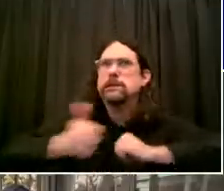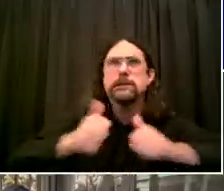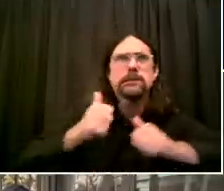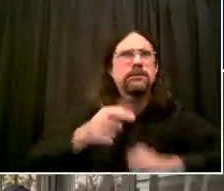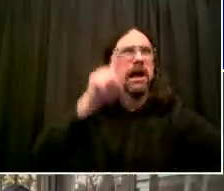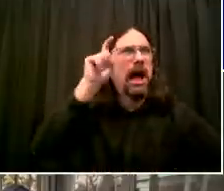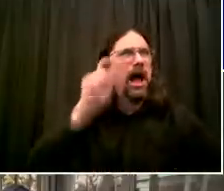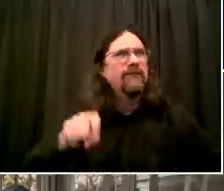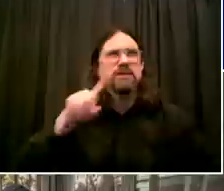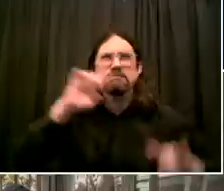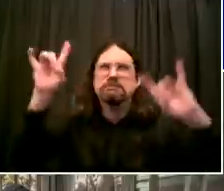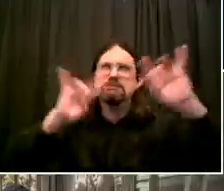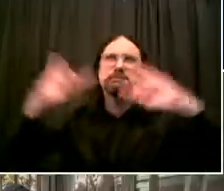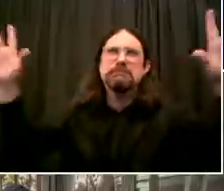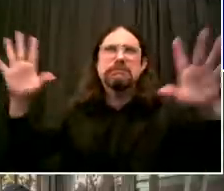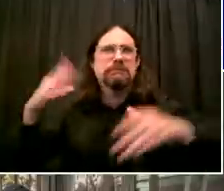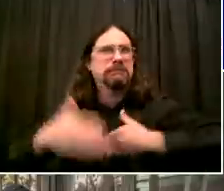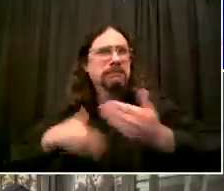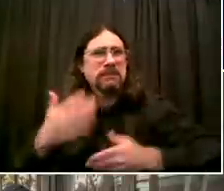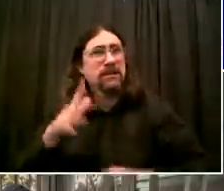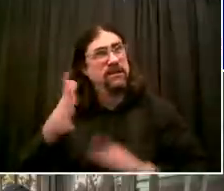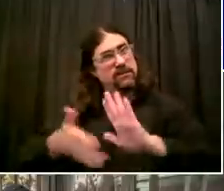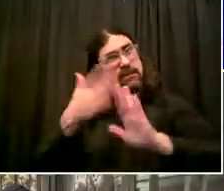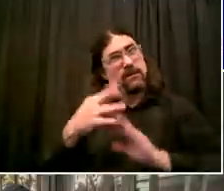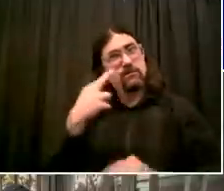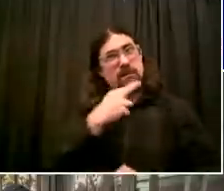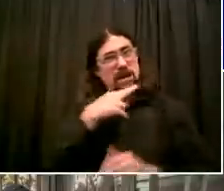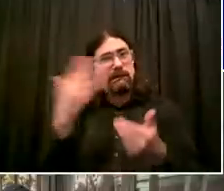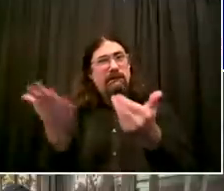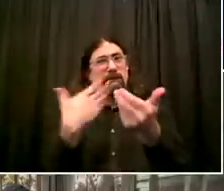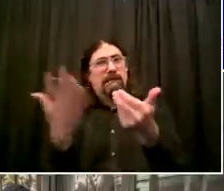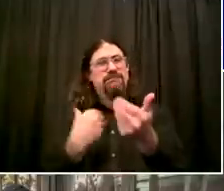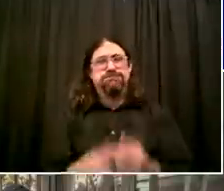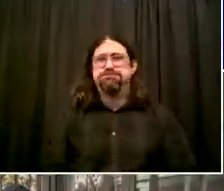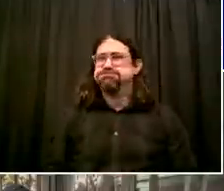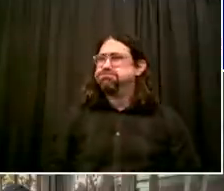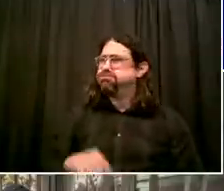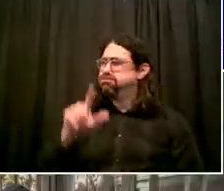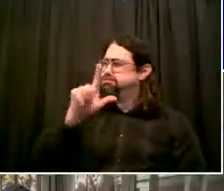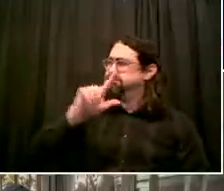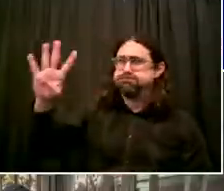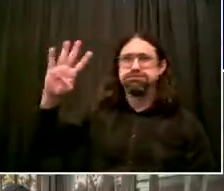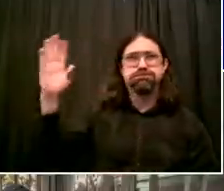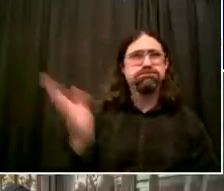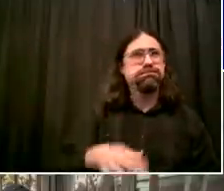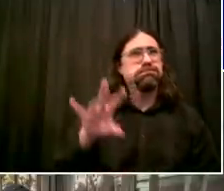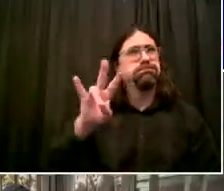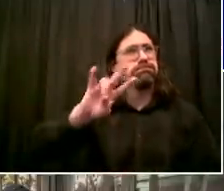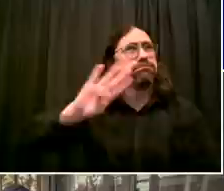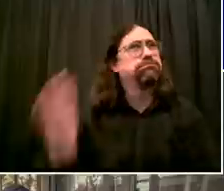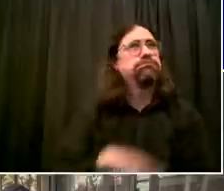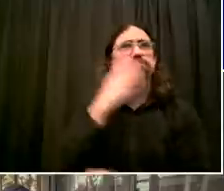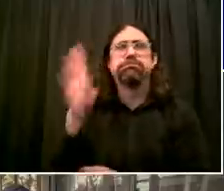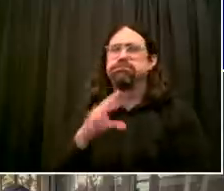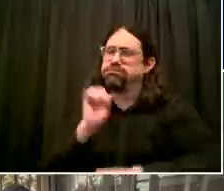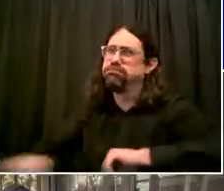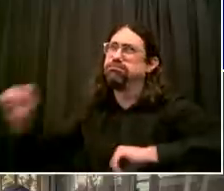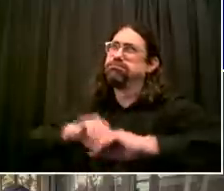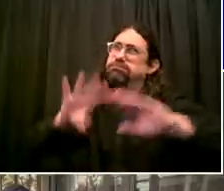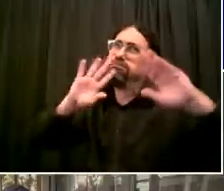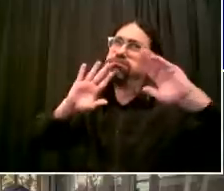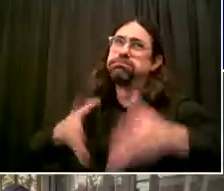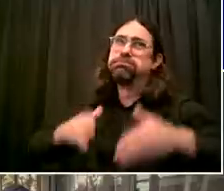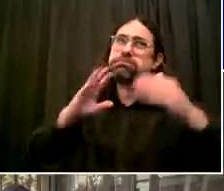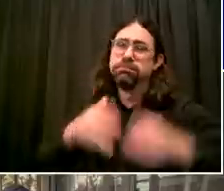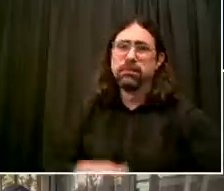through so much in these months just trying to figure out could they keep their businesses alive long enough for things to move forward and